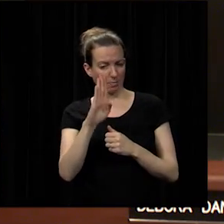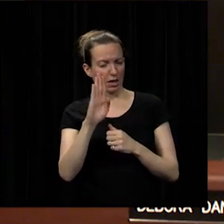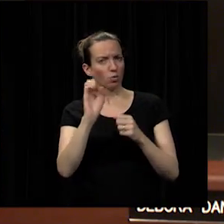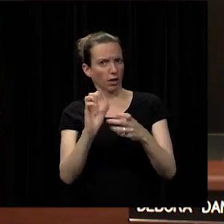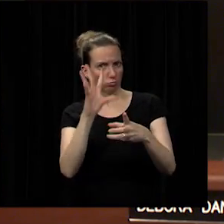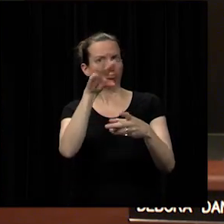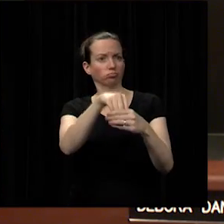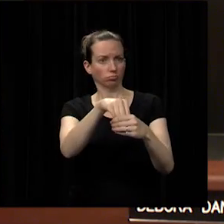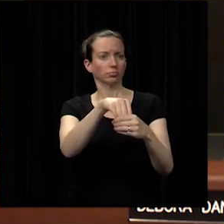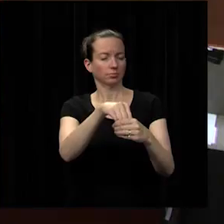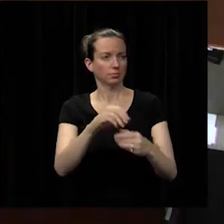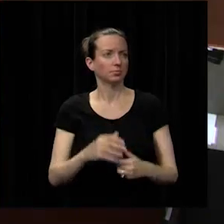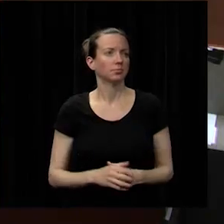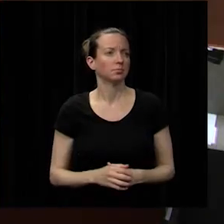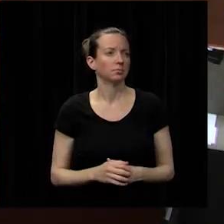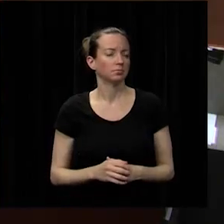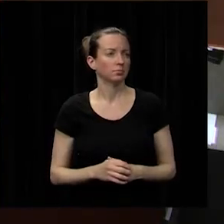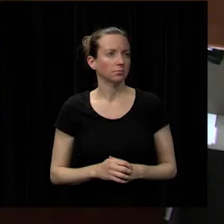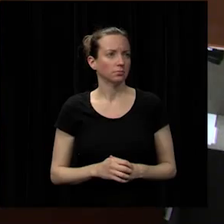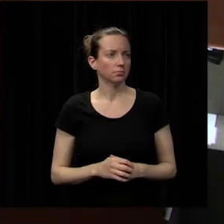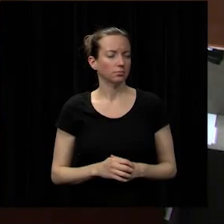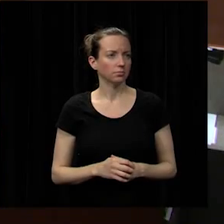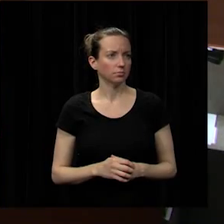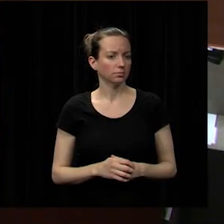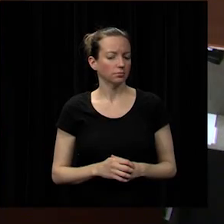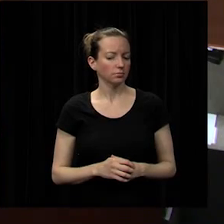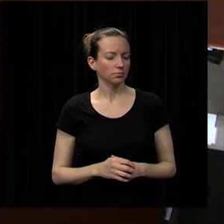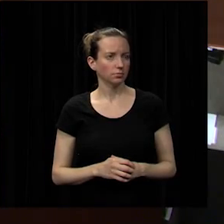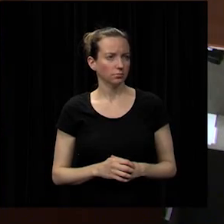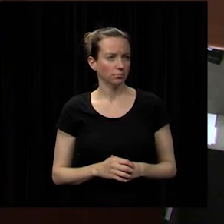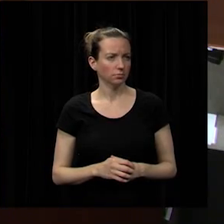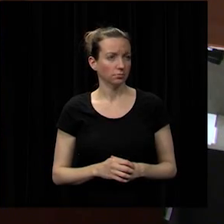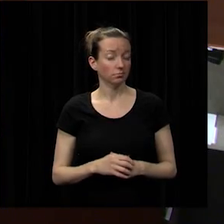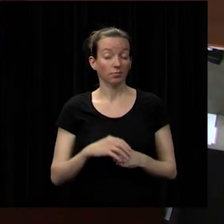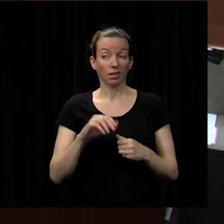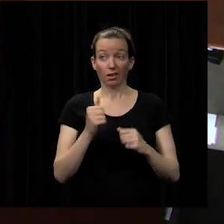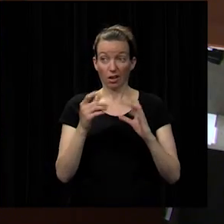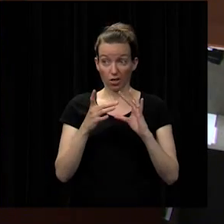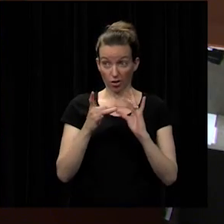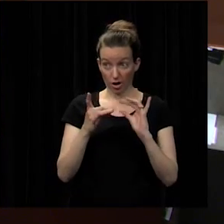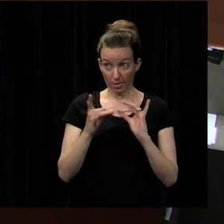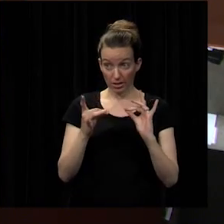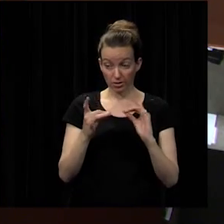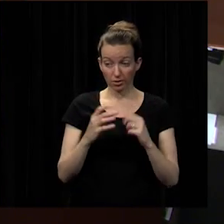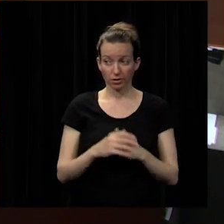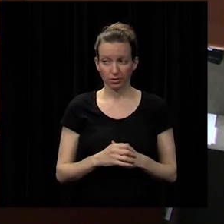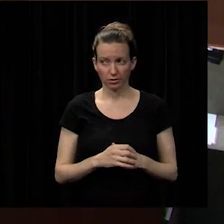other comments as a